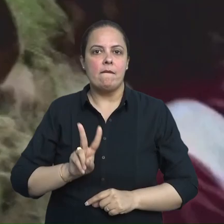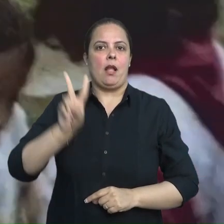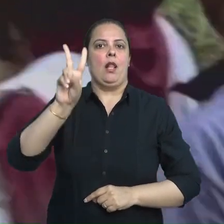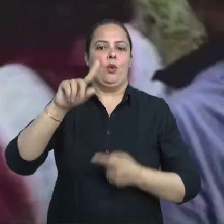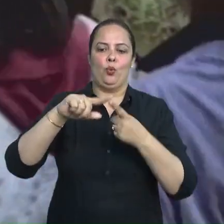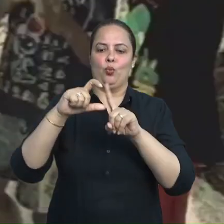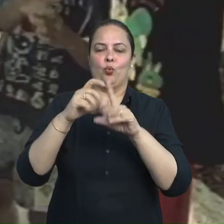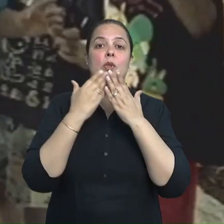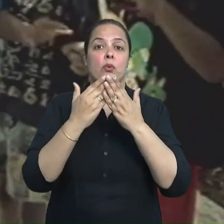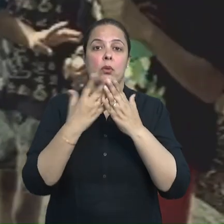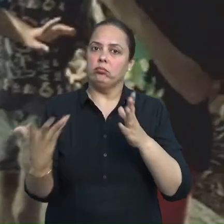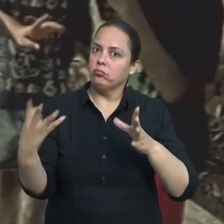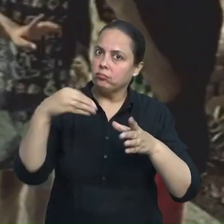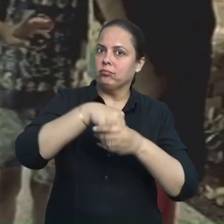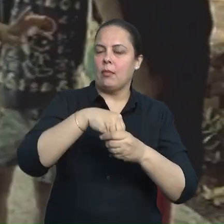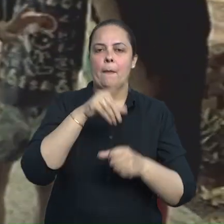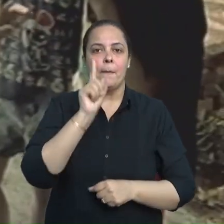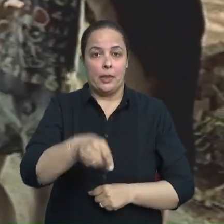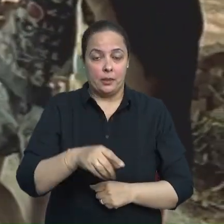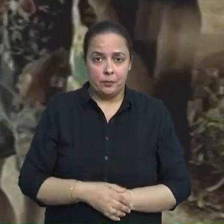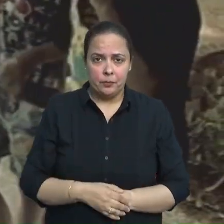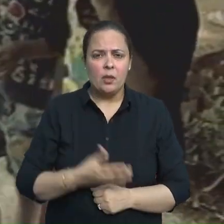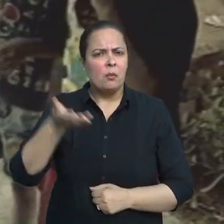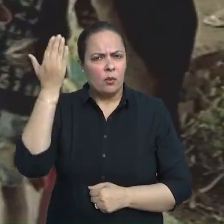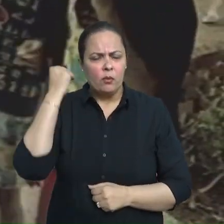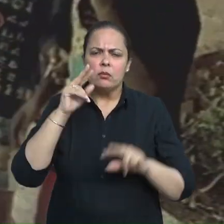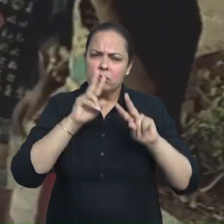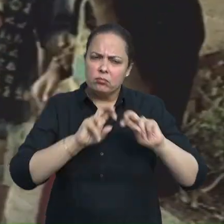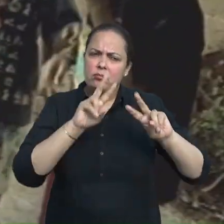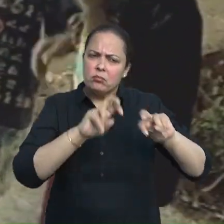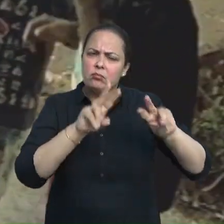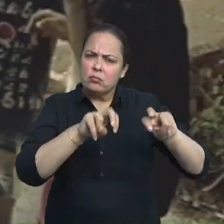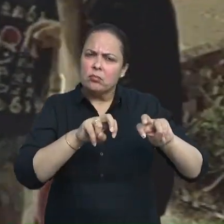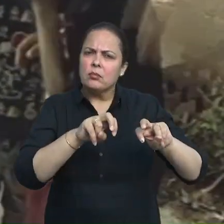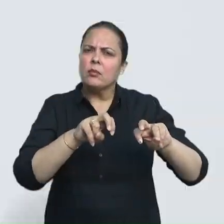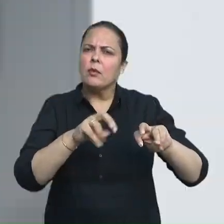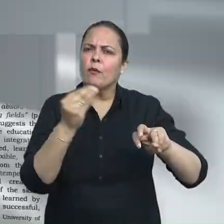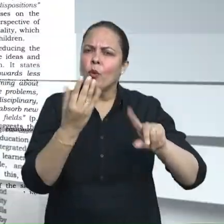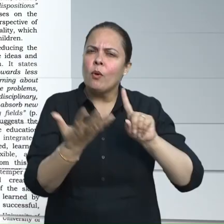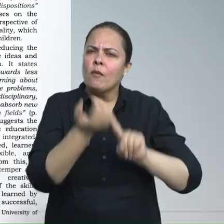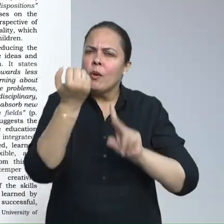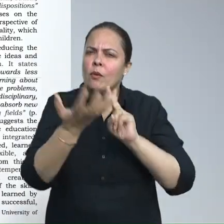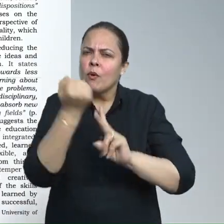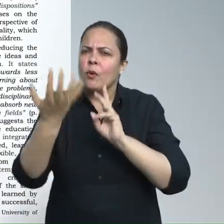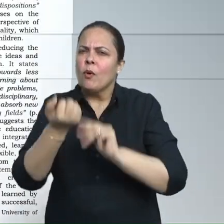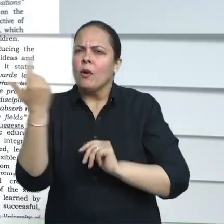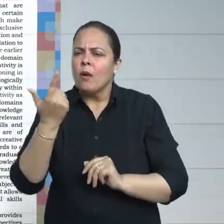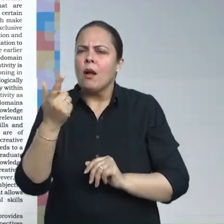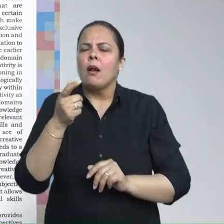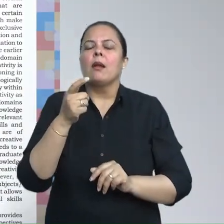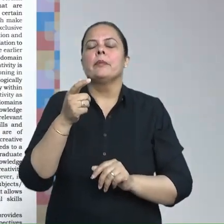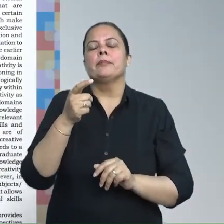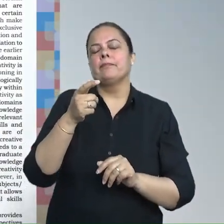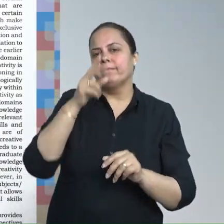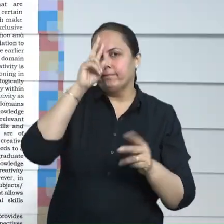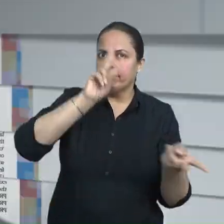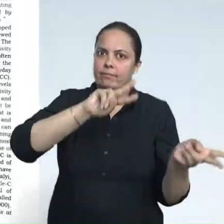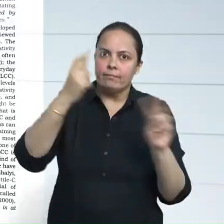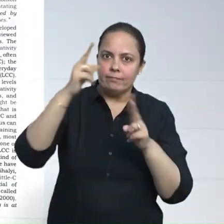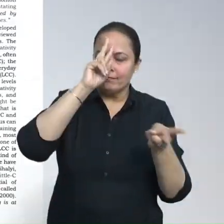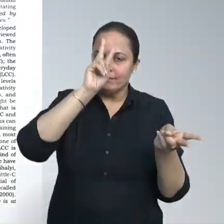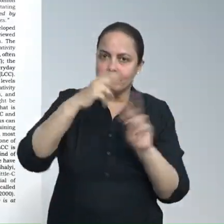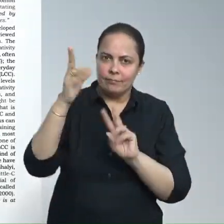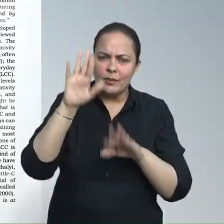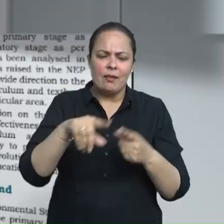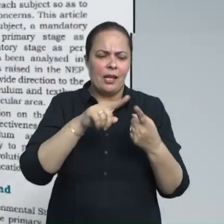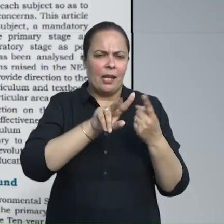Various research studies have highlighted the misconceptions surrounding the interpretation of environmental